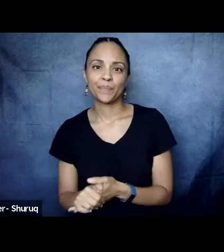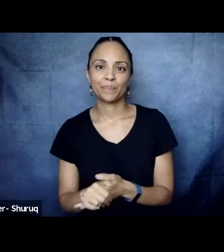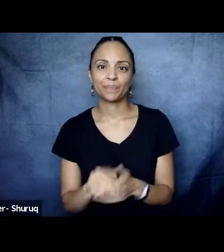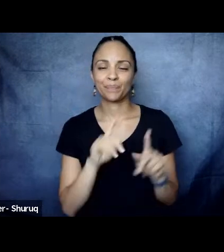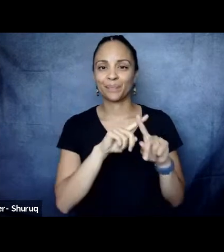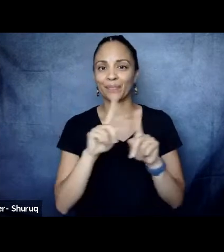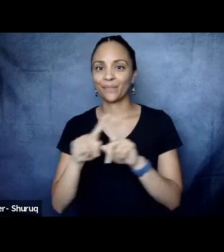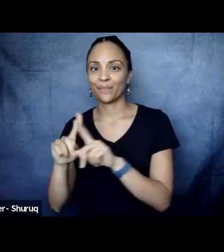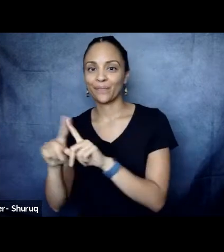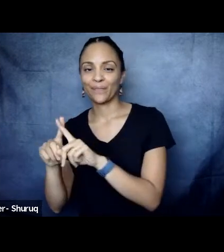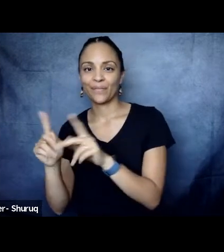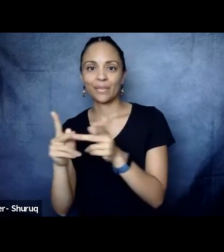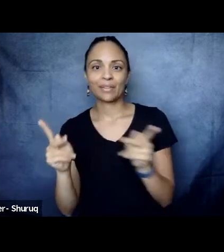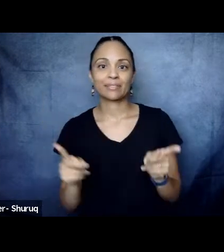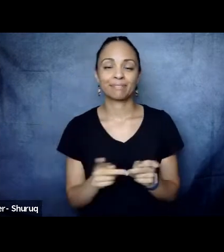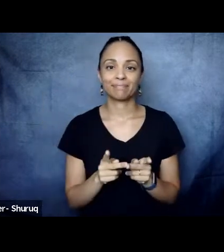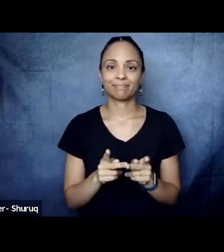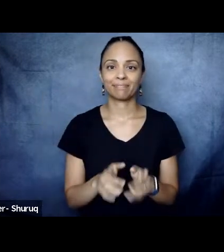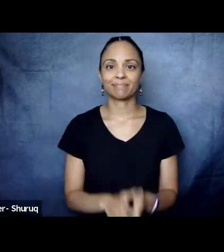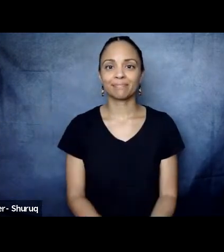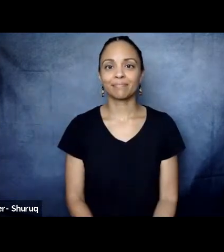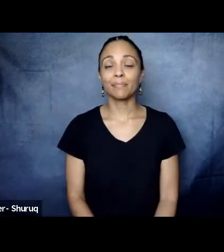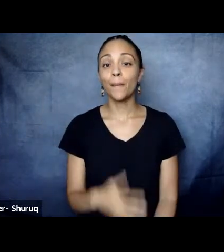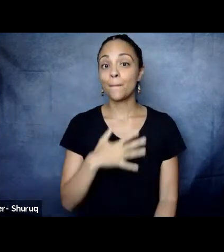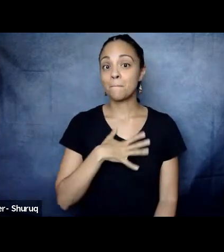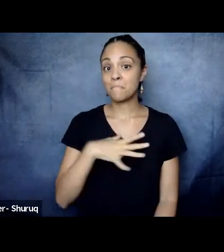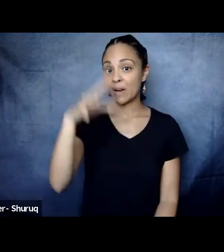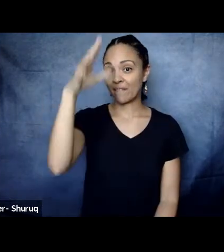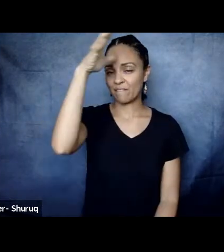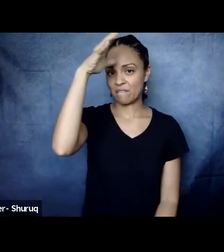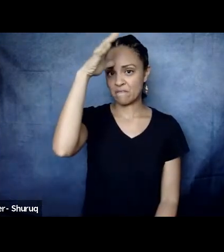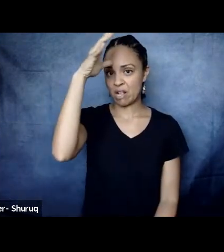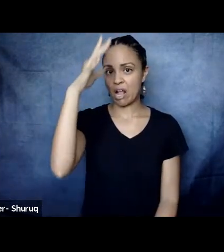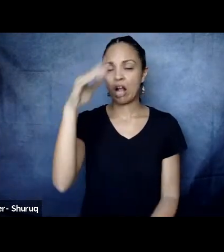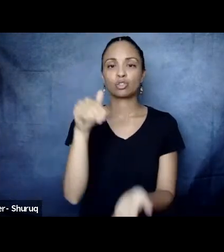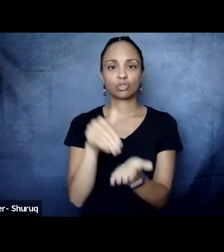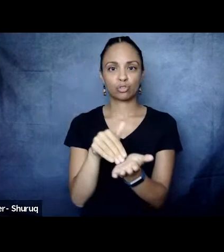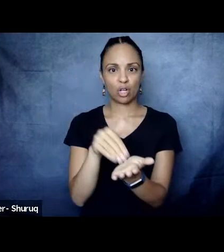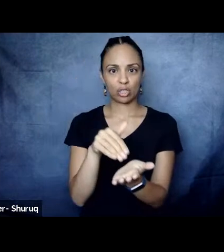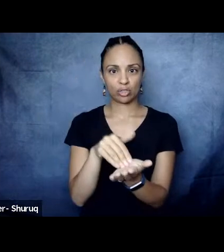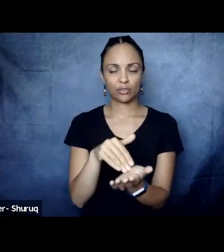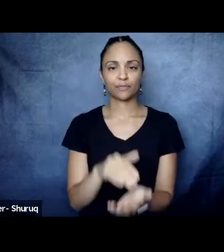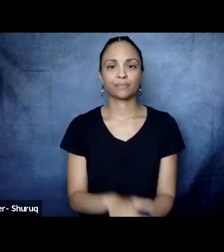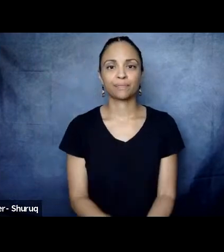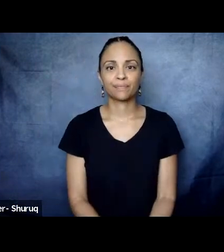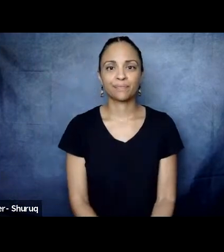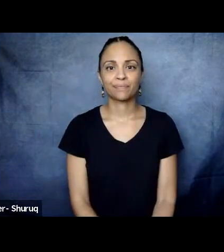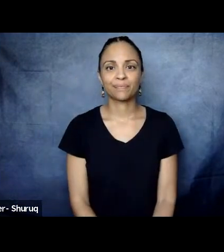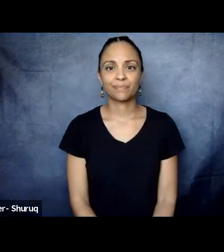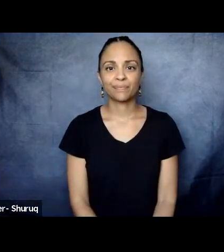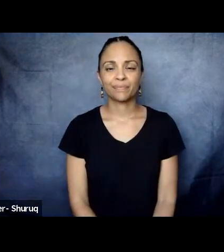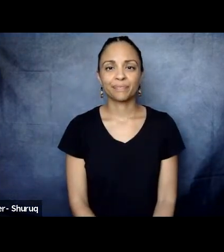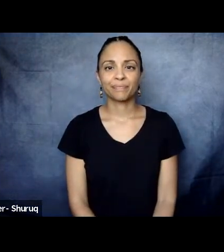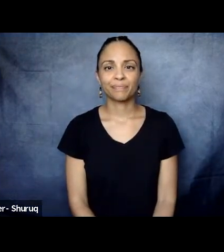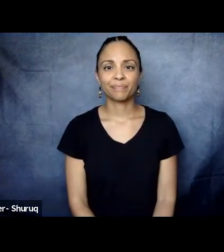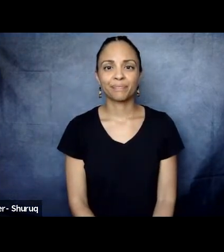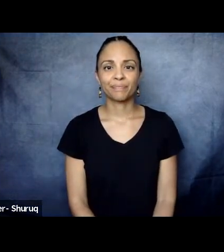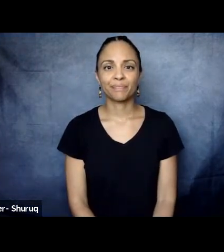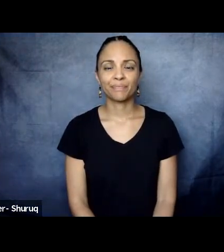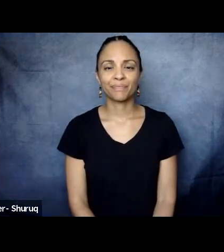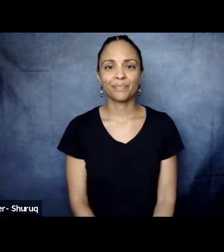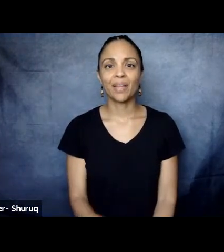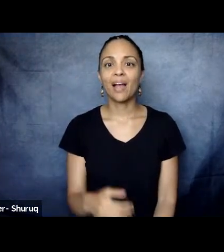Dr. Kamoyo Wakangeve and Mrs. Joki, Sandra Eugenia